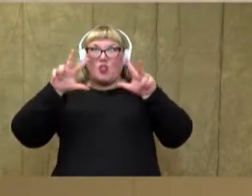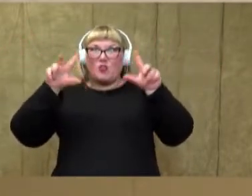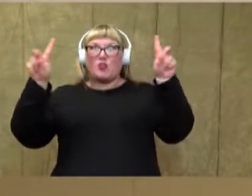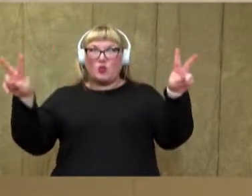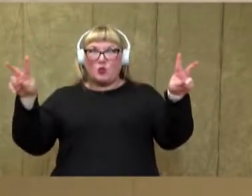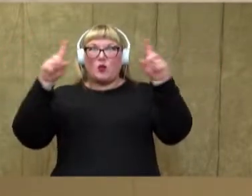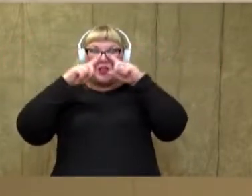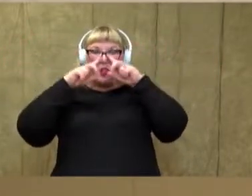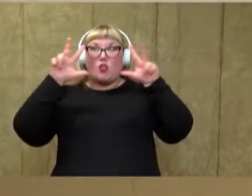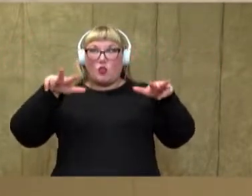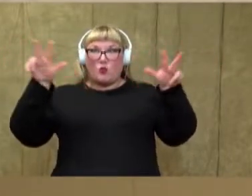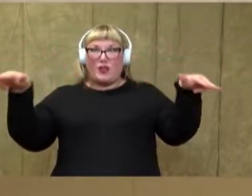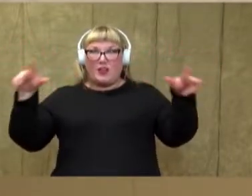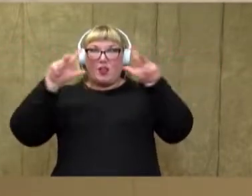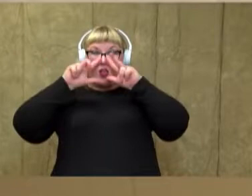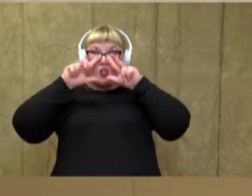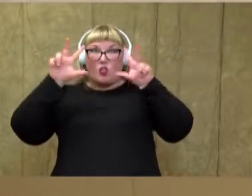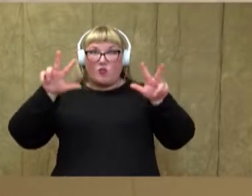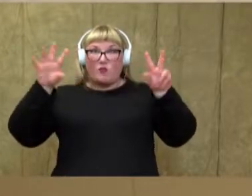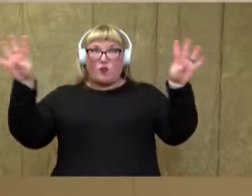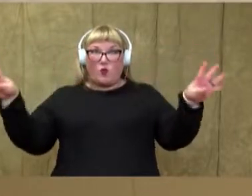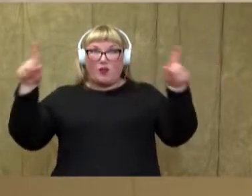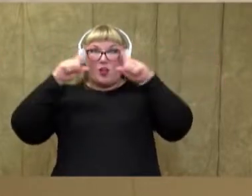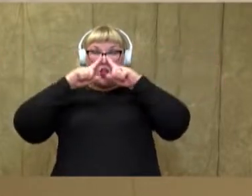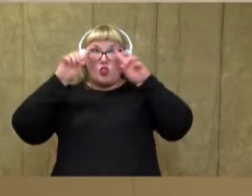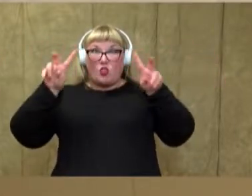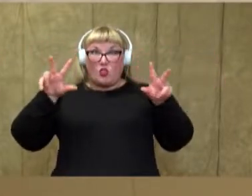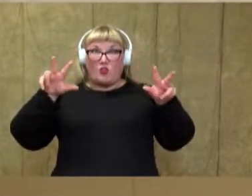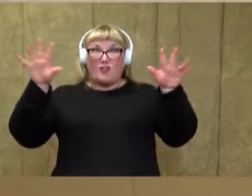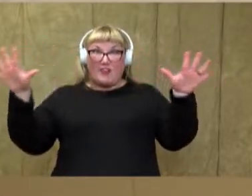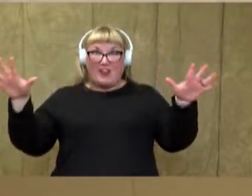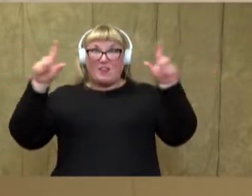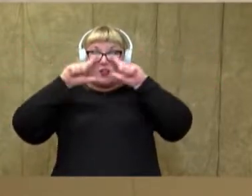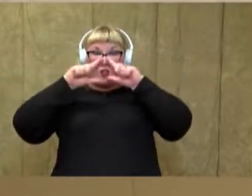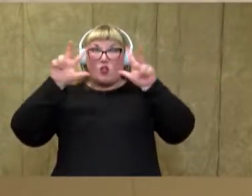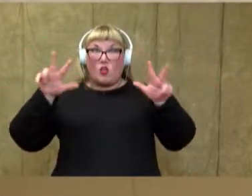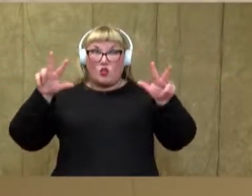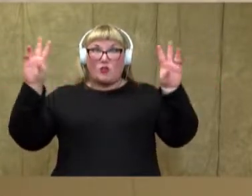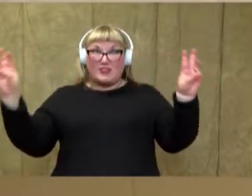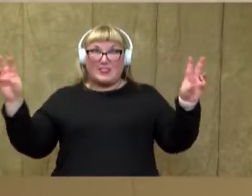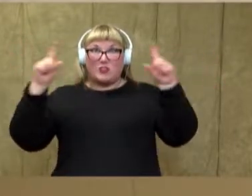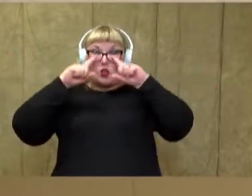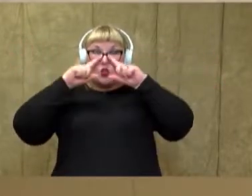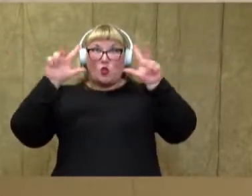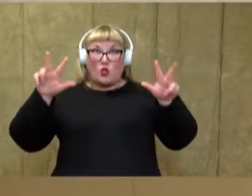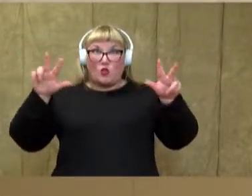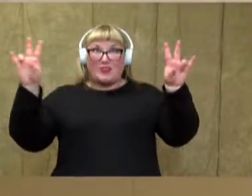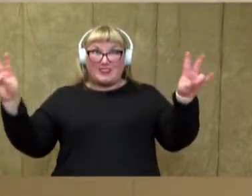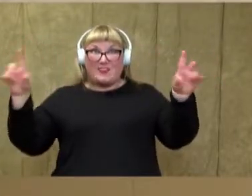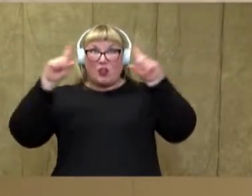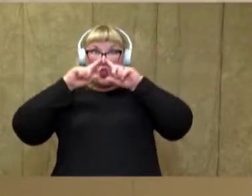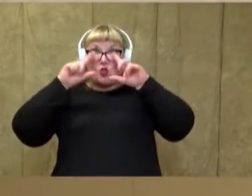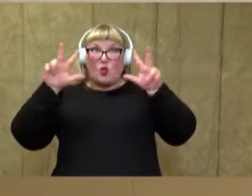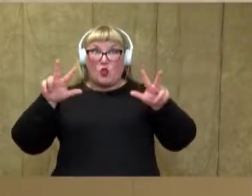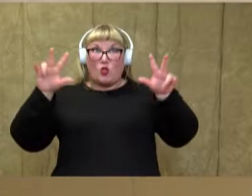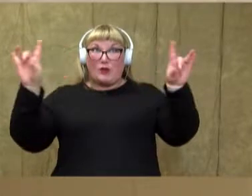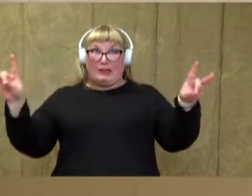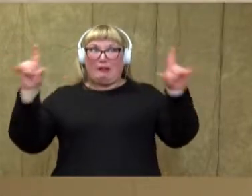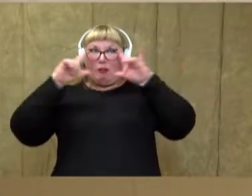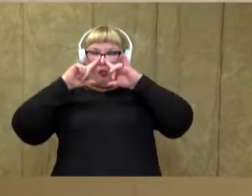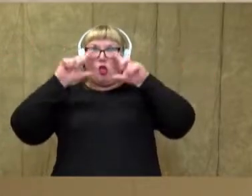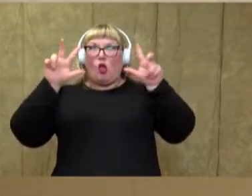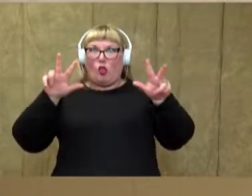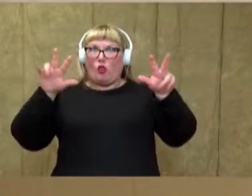32, 33, 34, 35, 36, 37, 38,